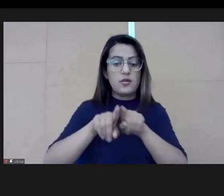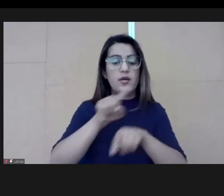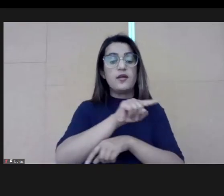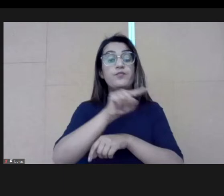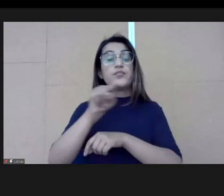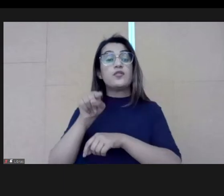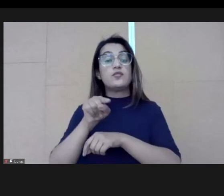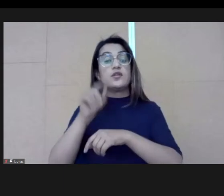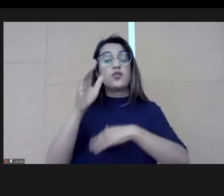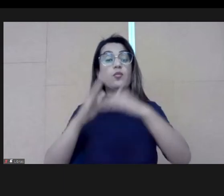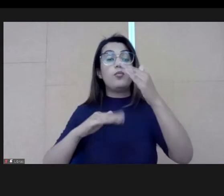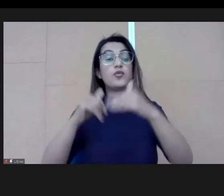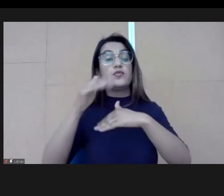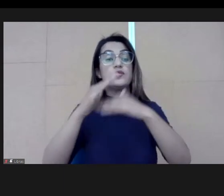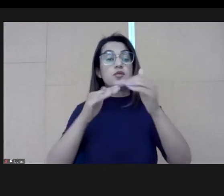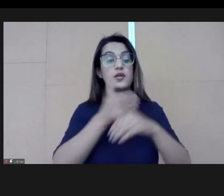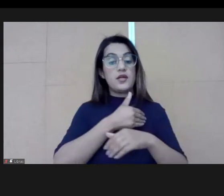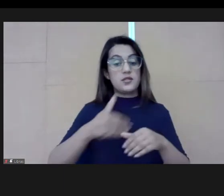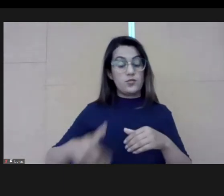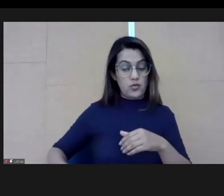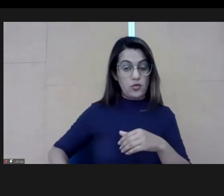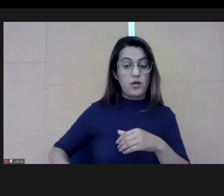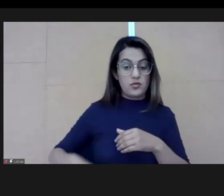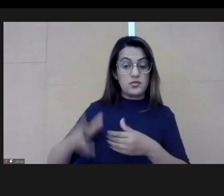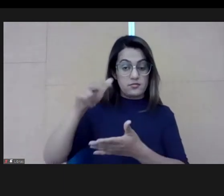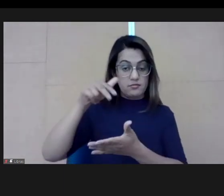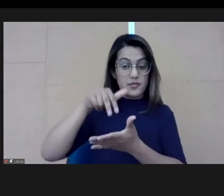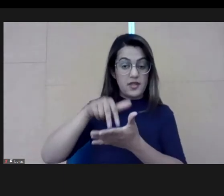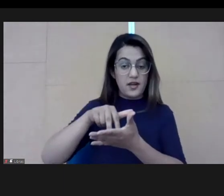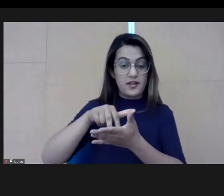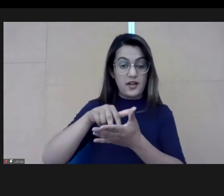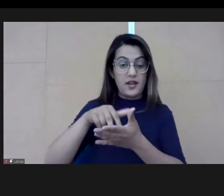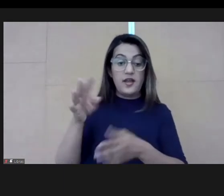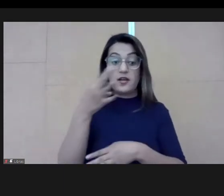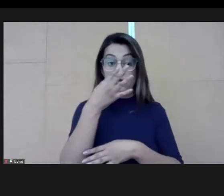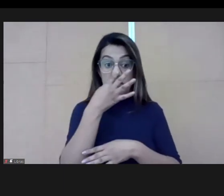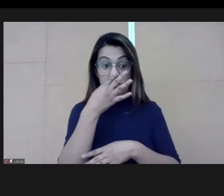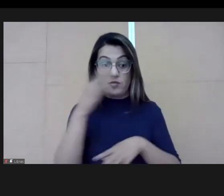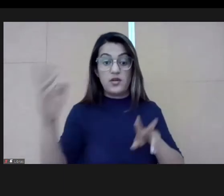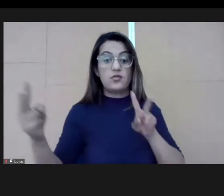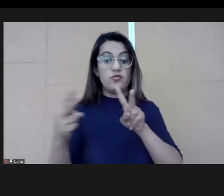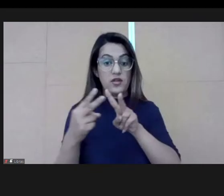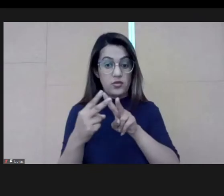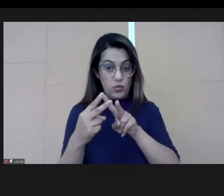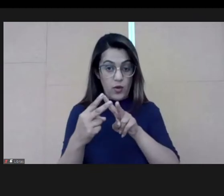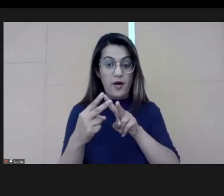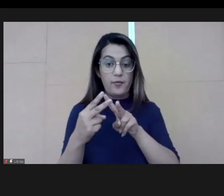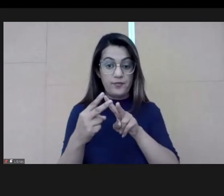people, you, for example, as a public professional and those who are listening to us,